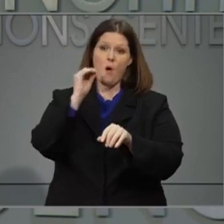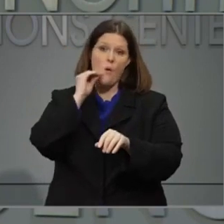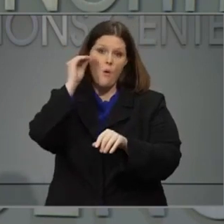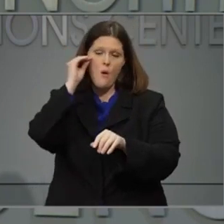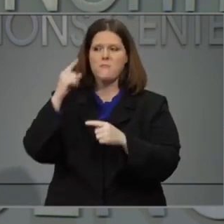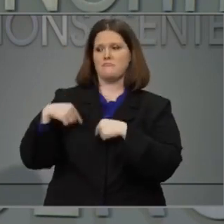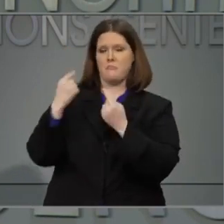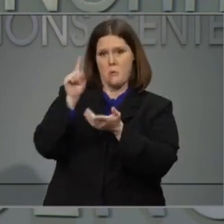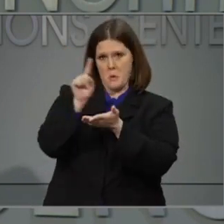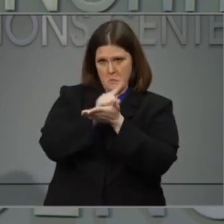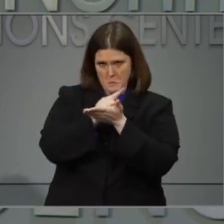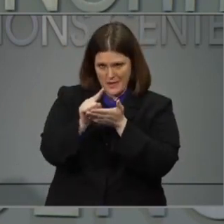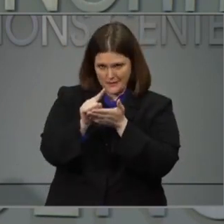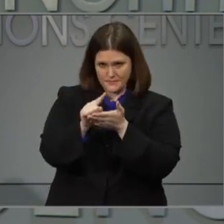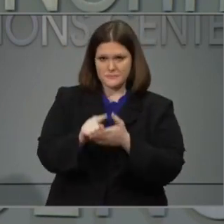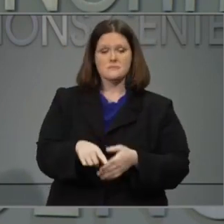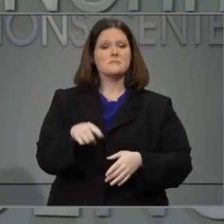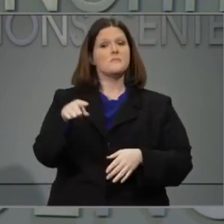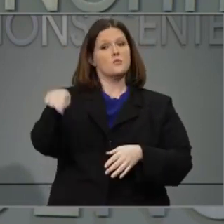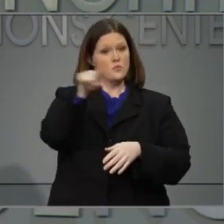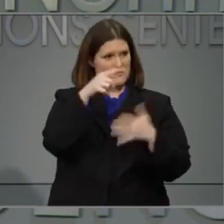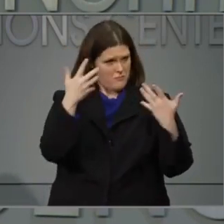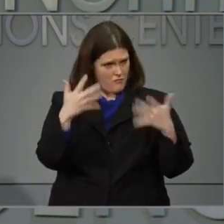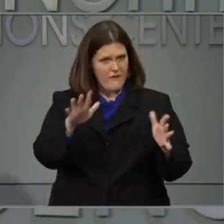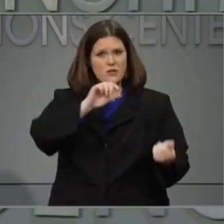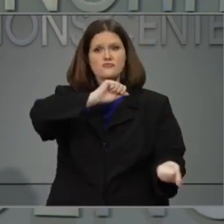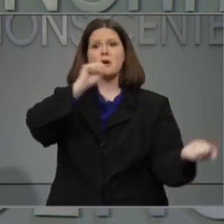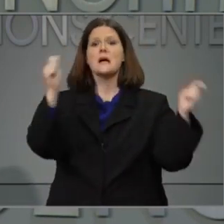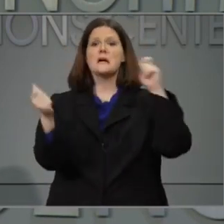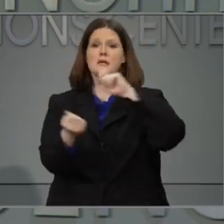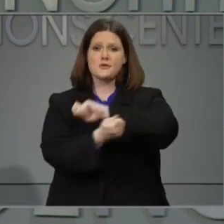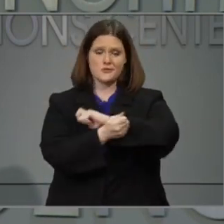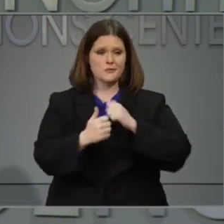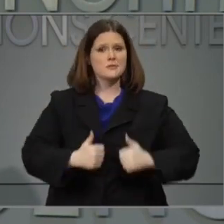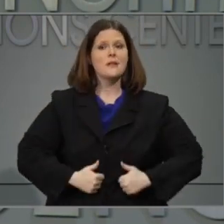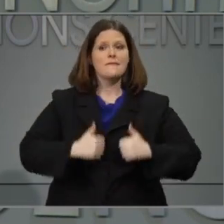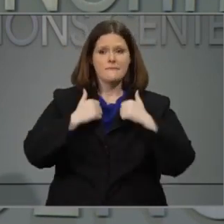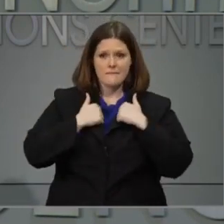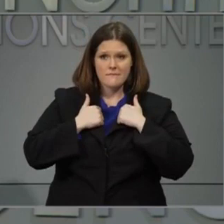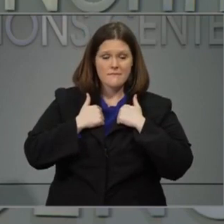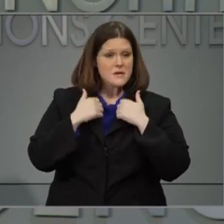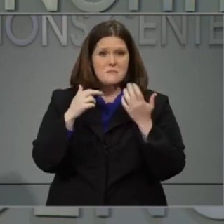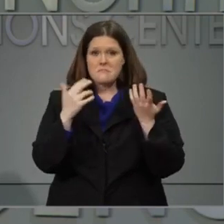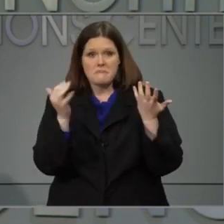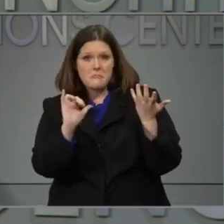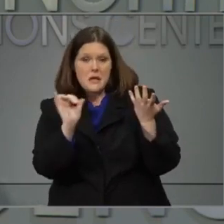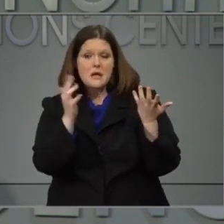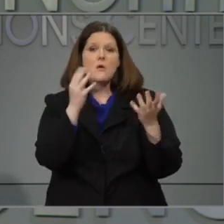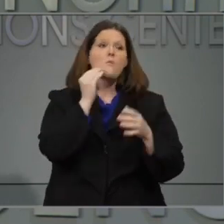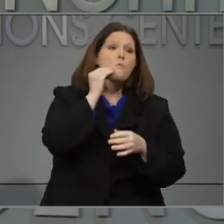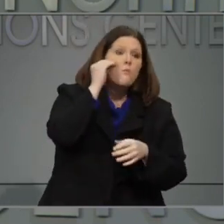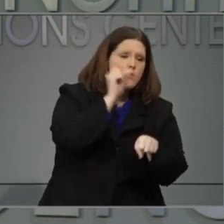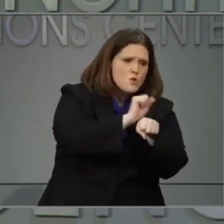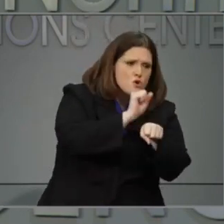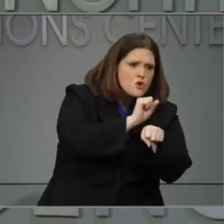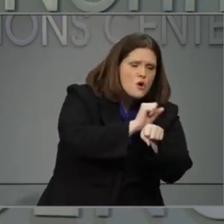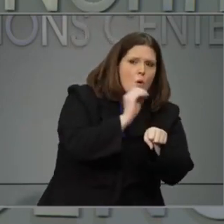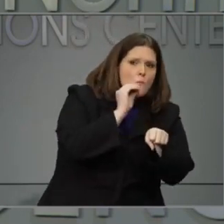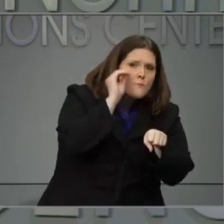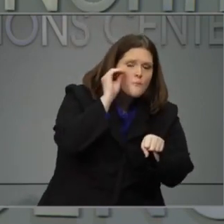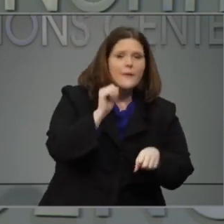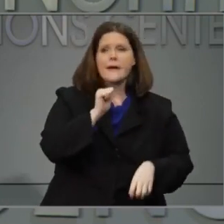many of you have transformed the way that you live. You're working from home. You aren't making unnecessary